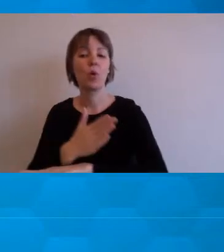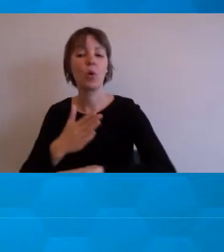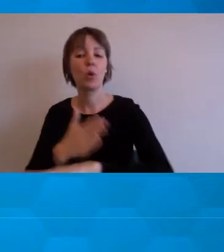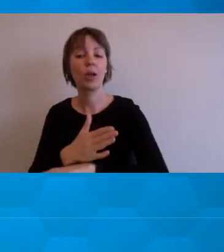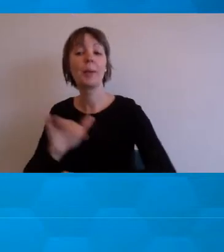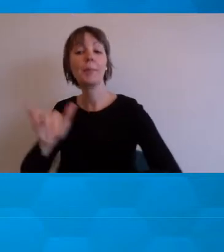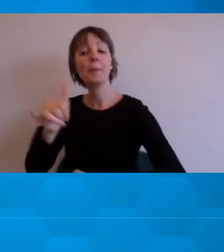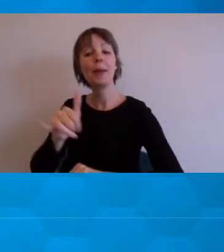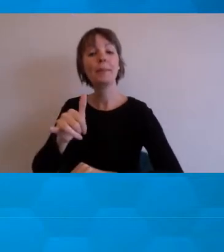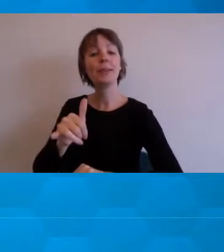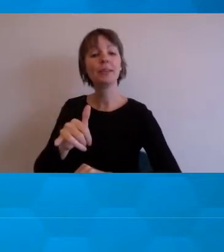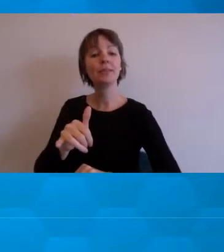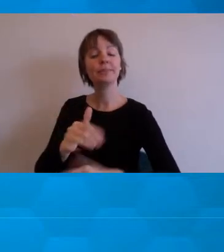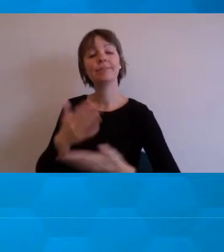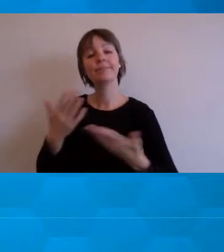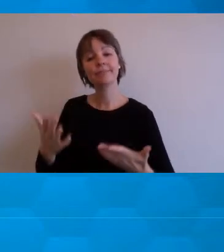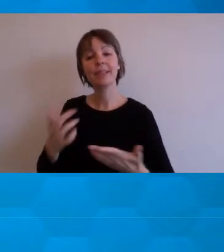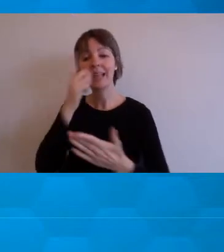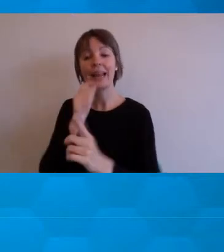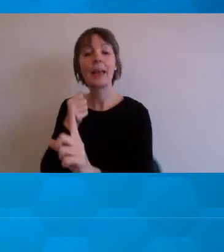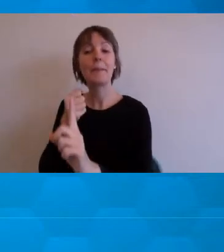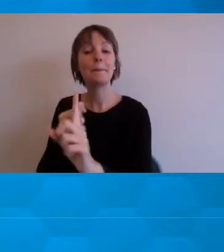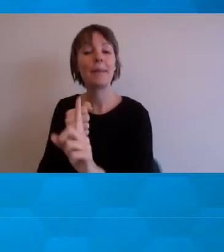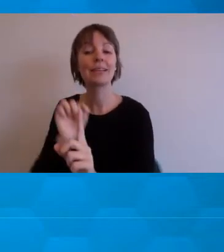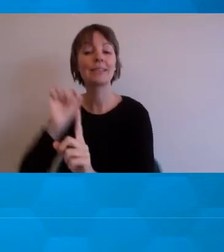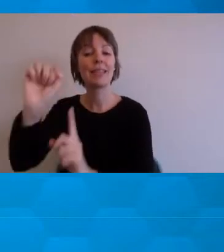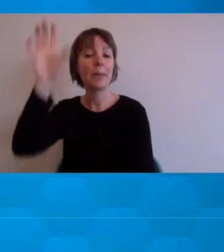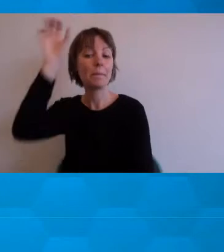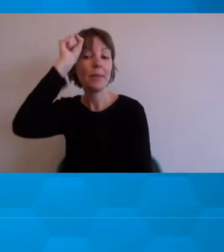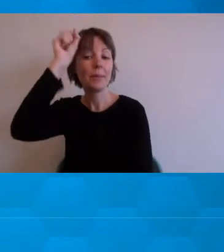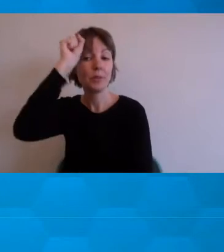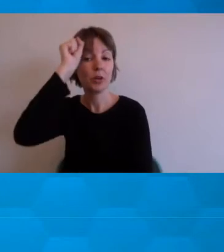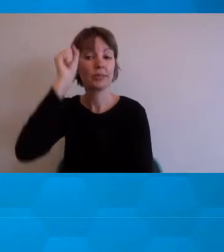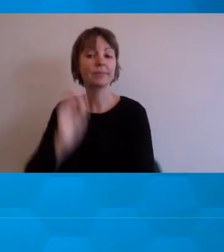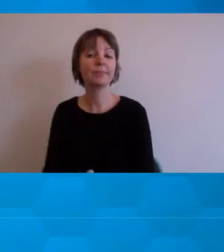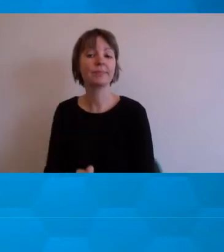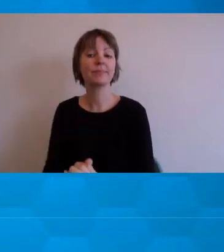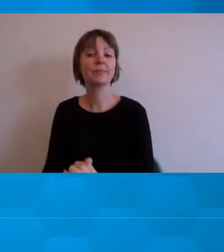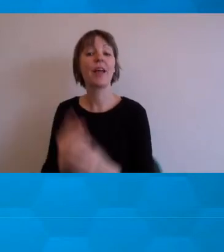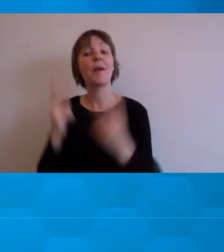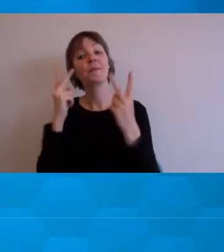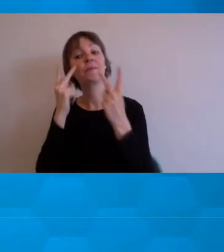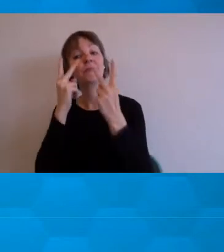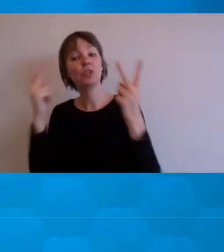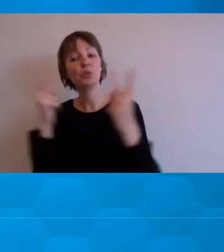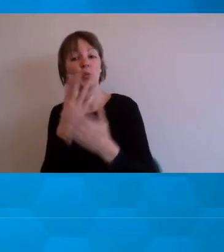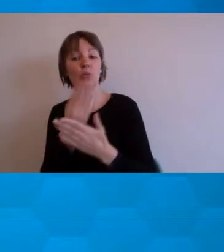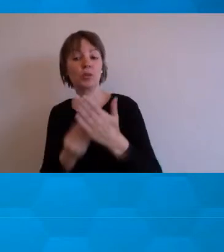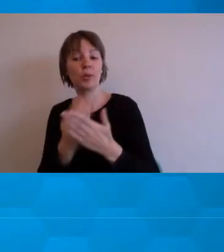working memory. So visual cues can be very, very supportive again for students with dyslexia.